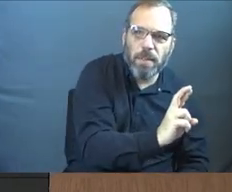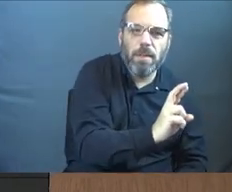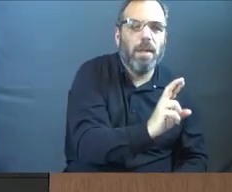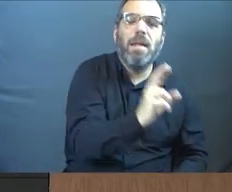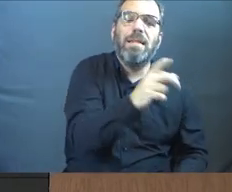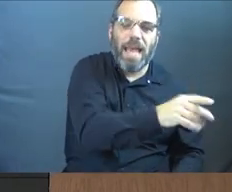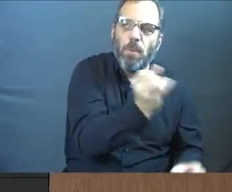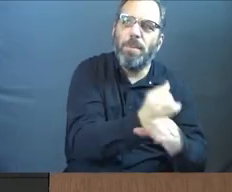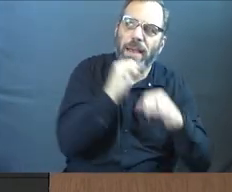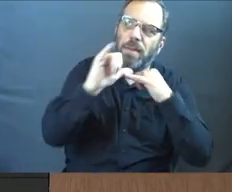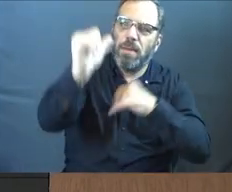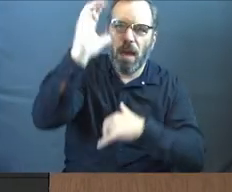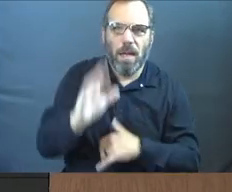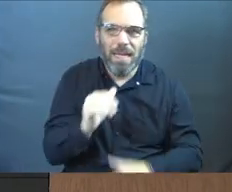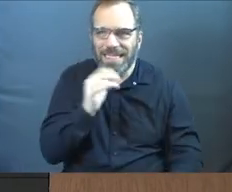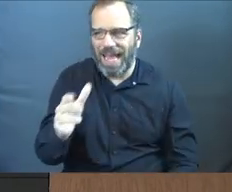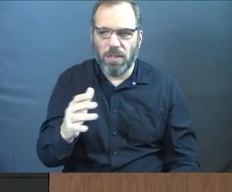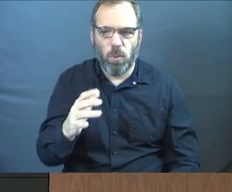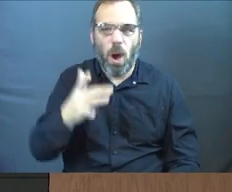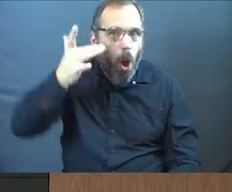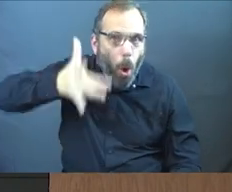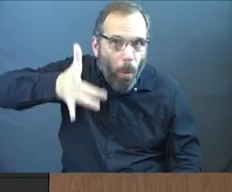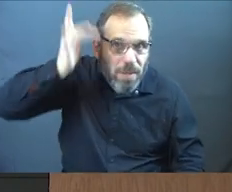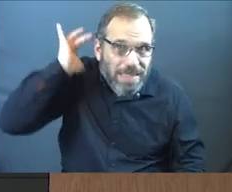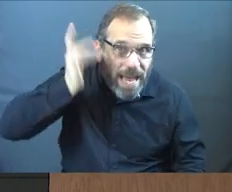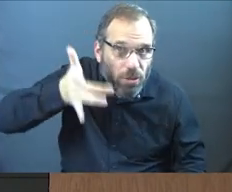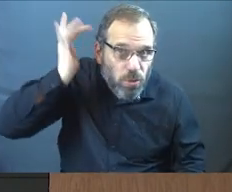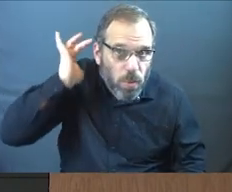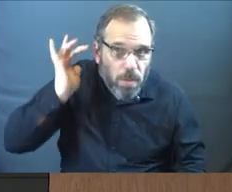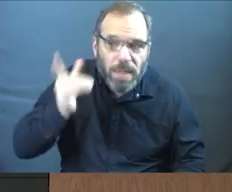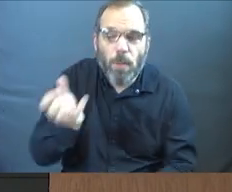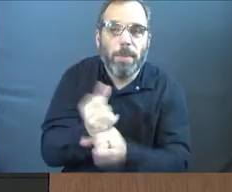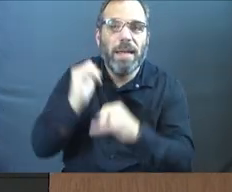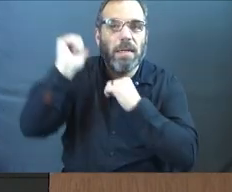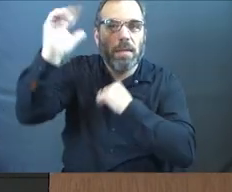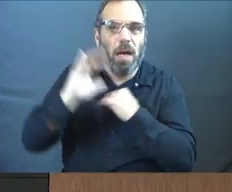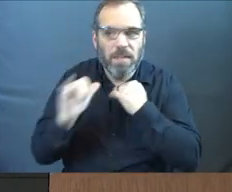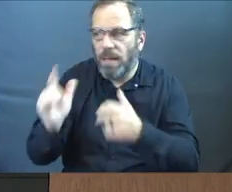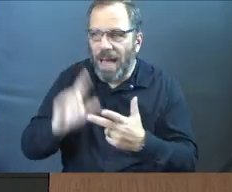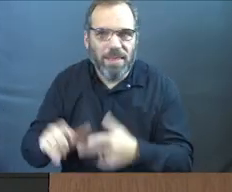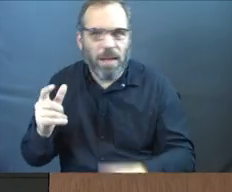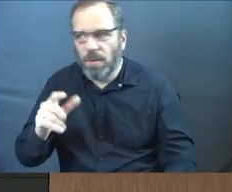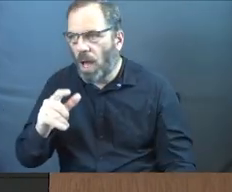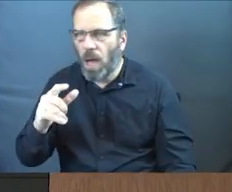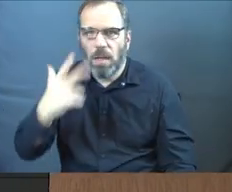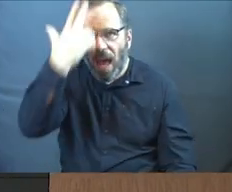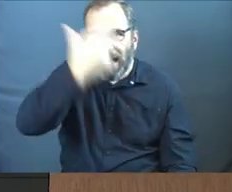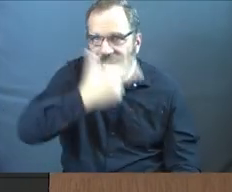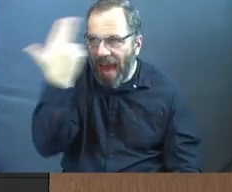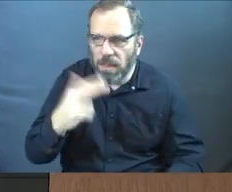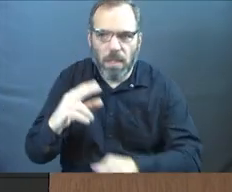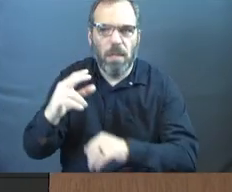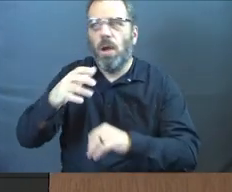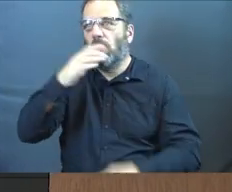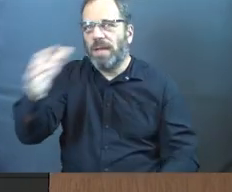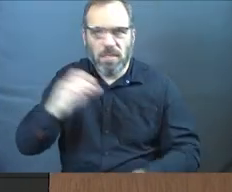person made in God's image. They're not a homosexual. They're a person made in God's image. They're not even a Catholic or a charismatic or a Calvinist. They're a